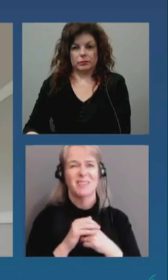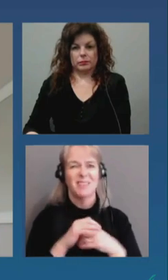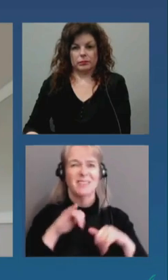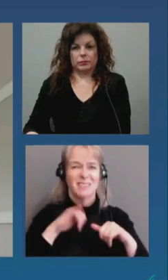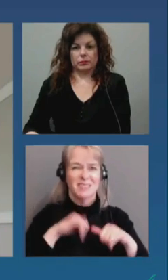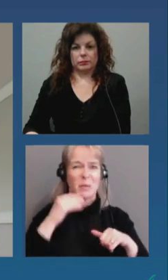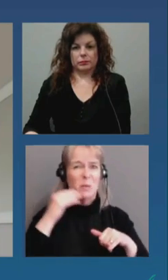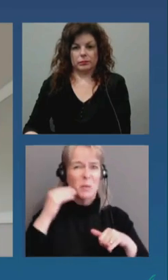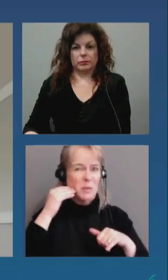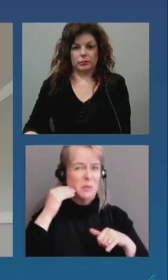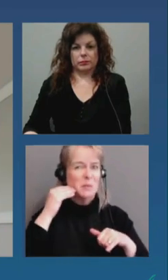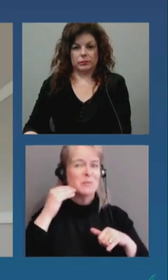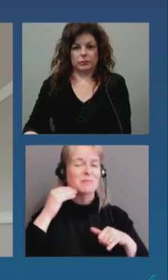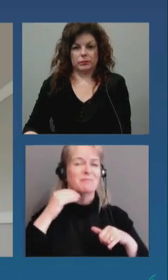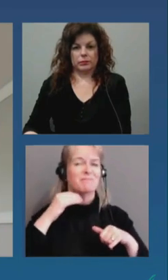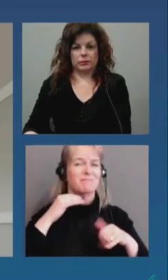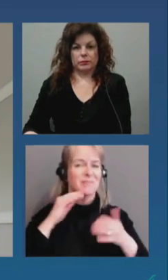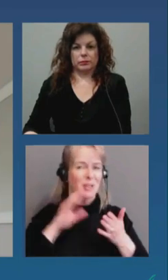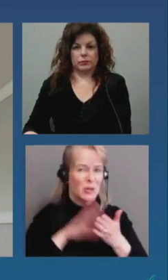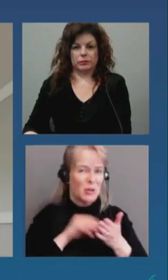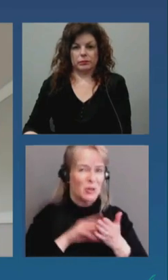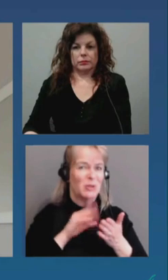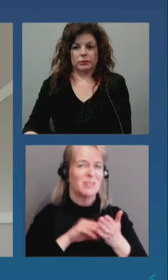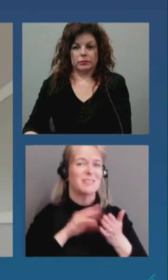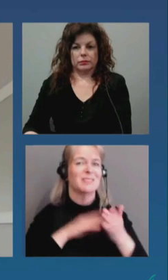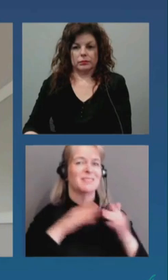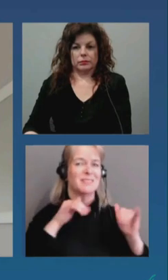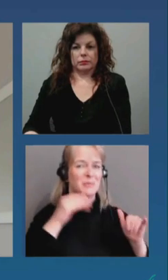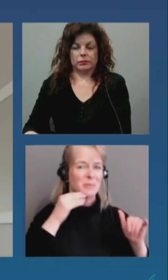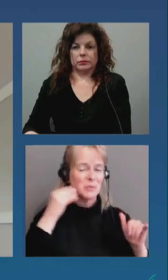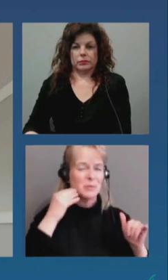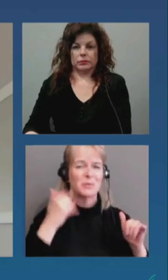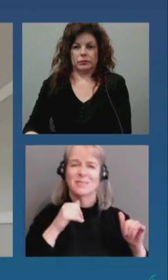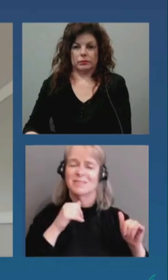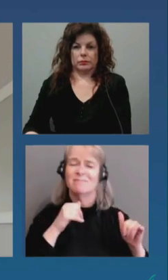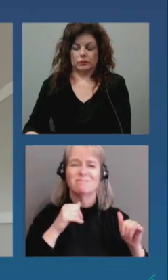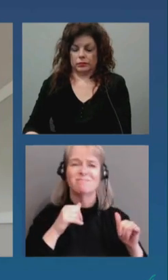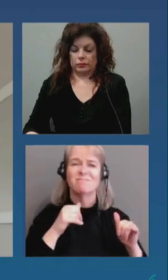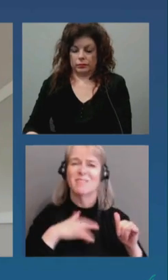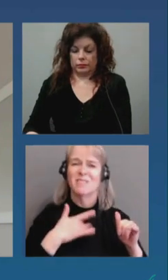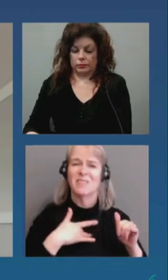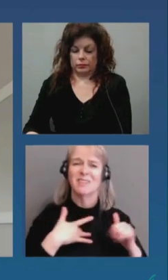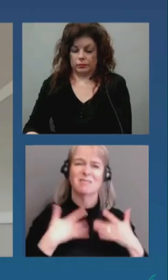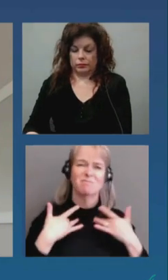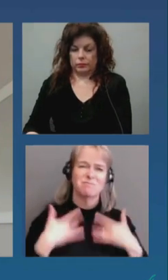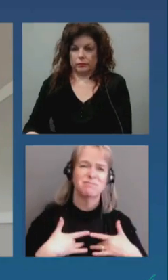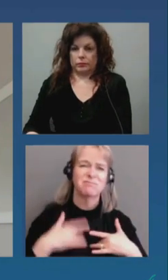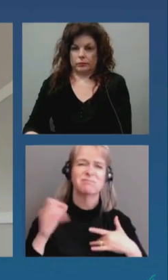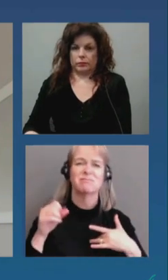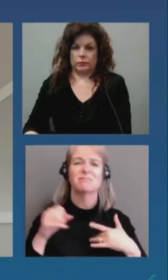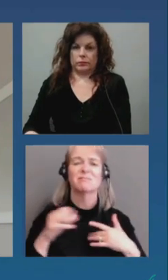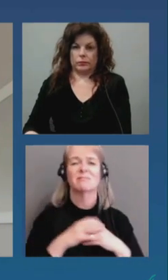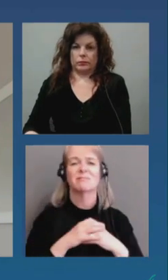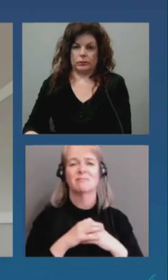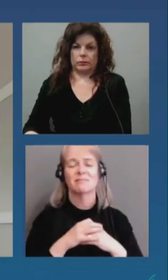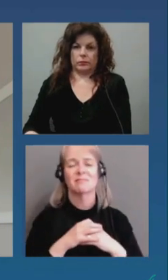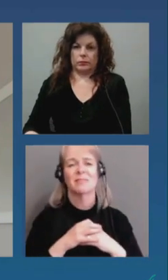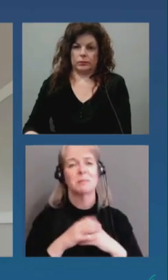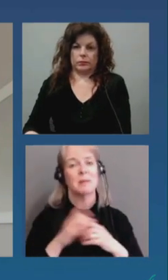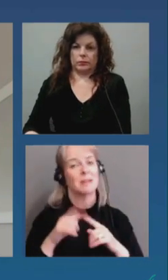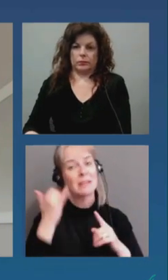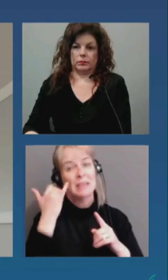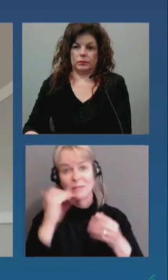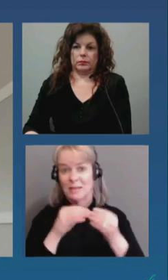week and uh it's not encouraging um but if we're doing what we do now and and it holds and we we continue to see some